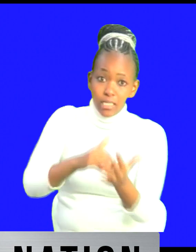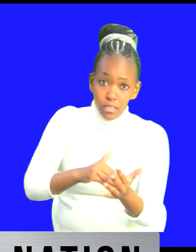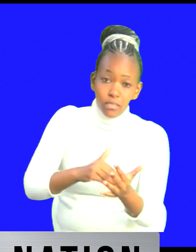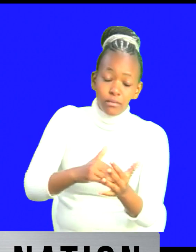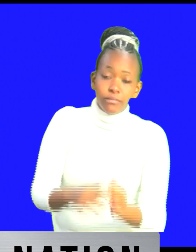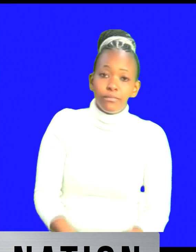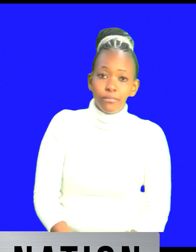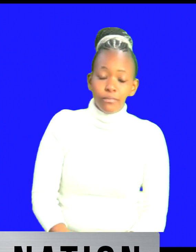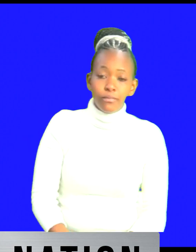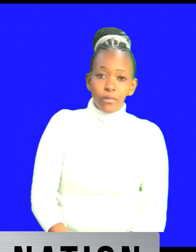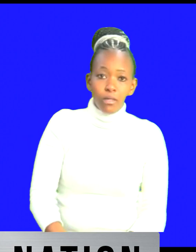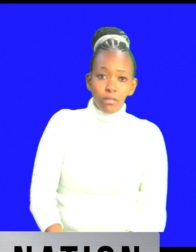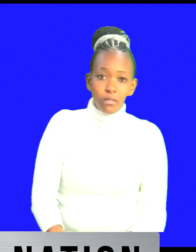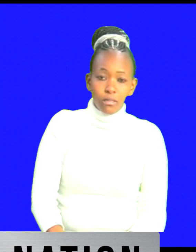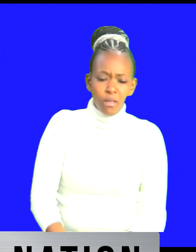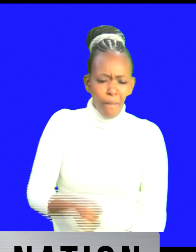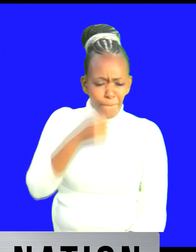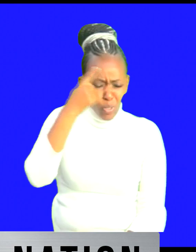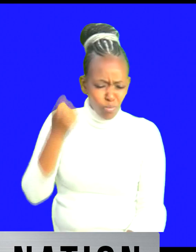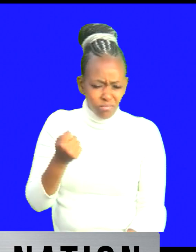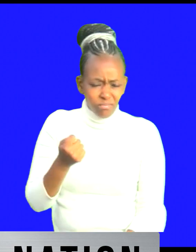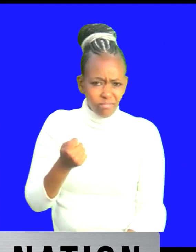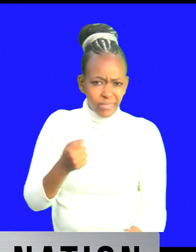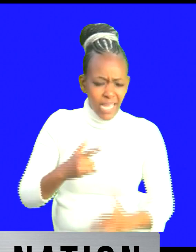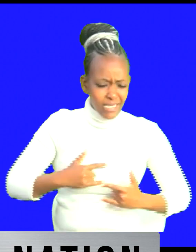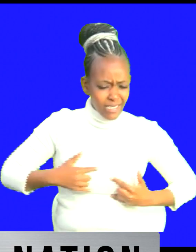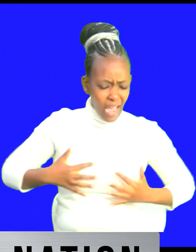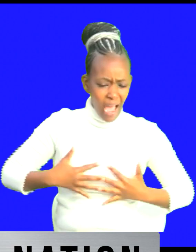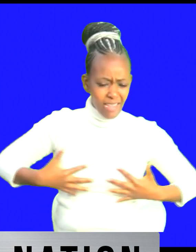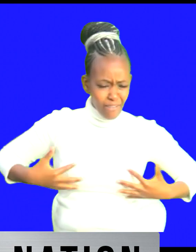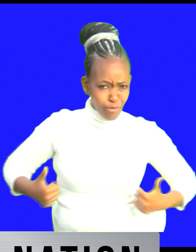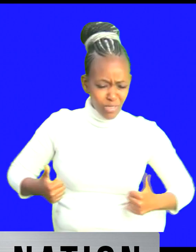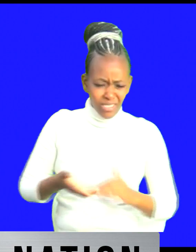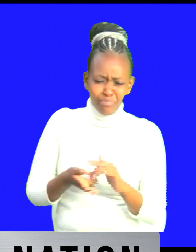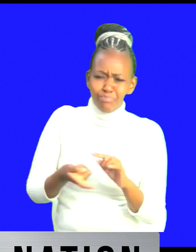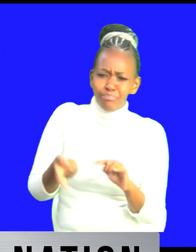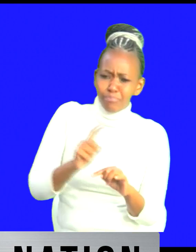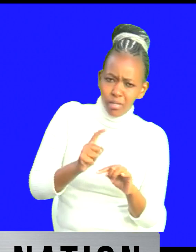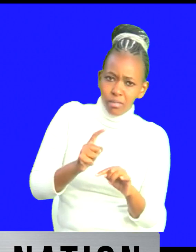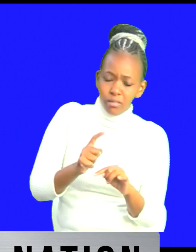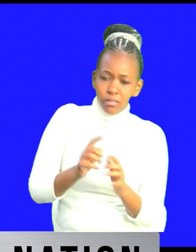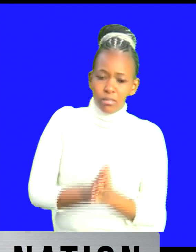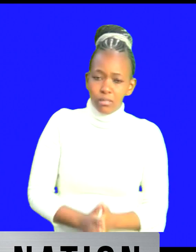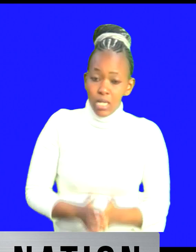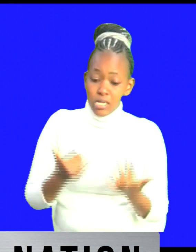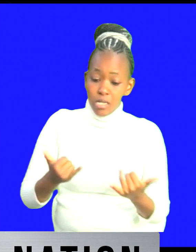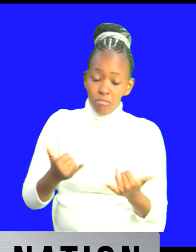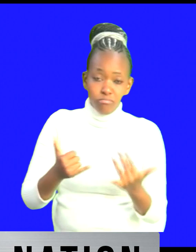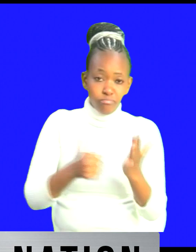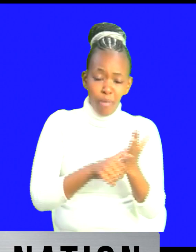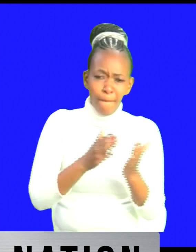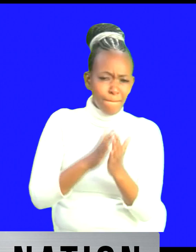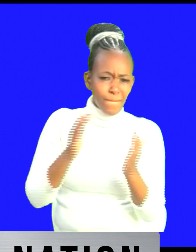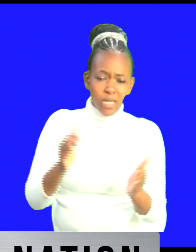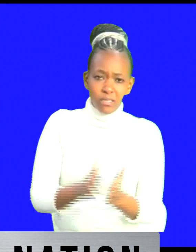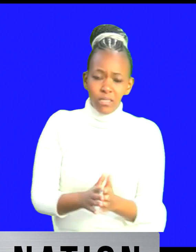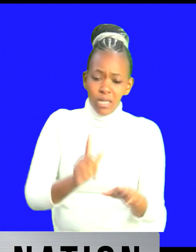there has been an influx of of refugees this has been one major issue now when